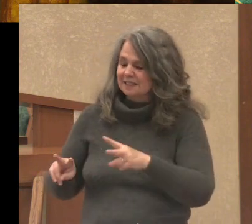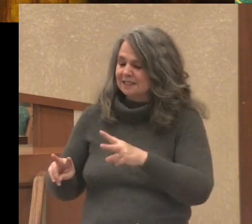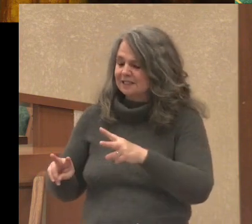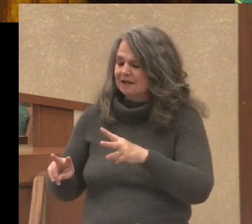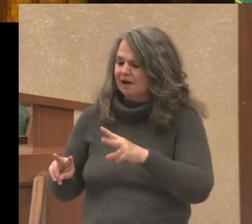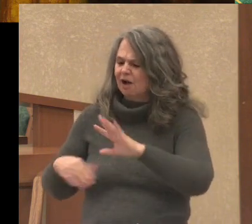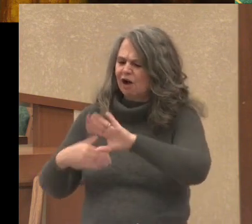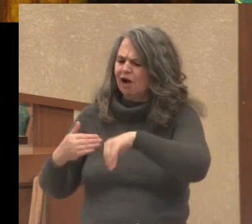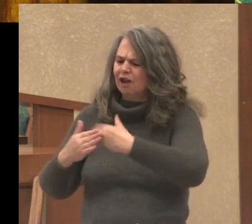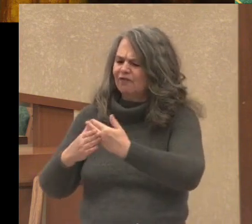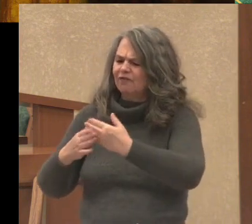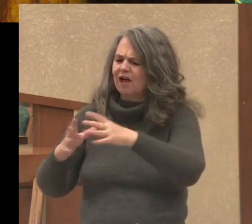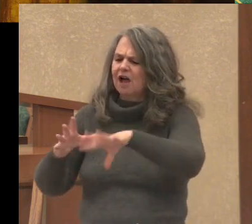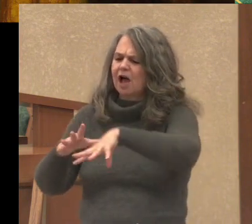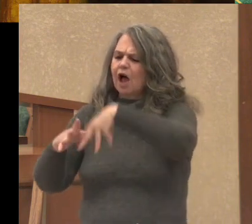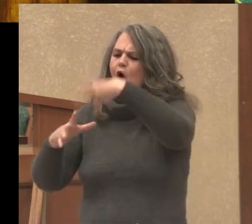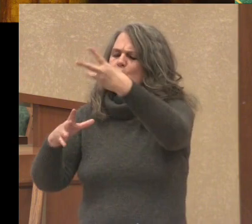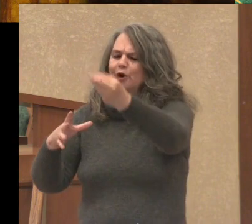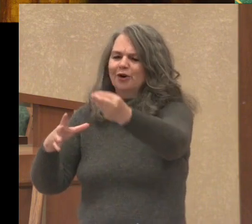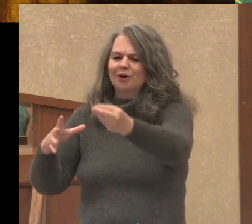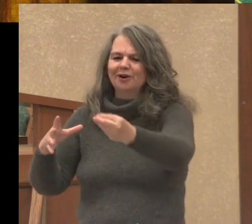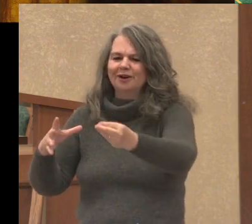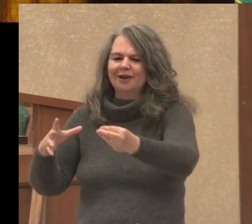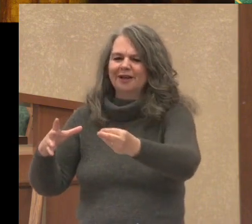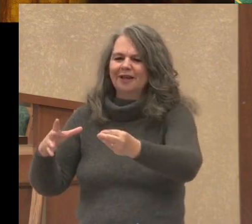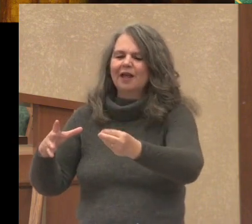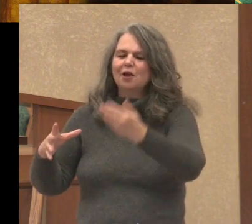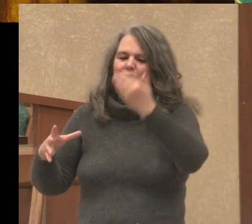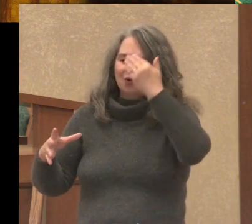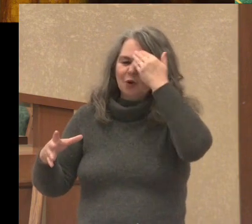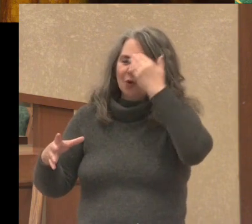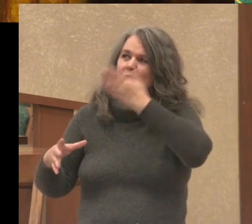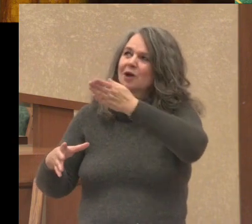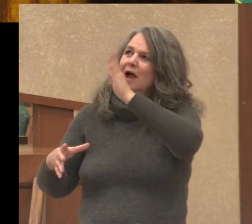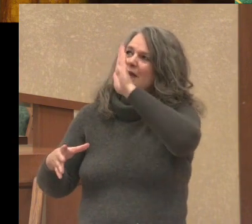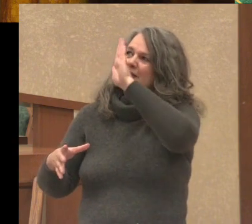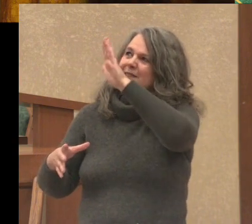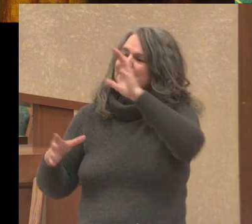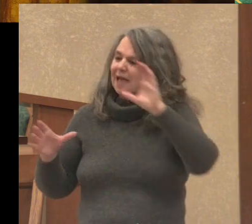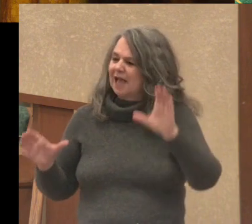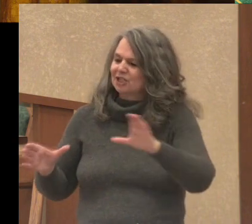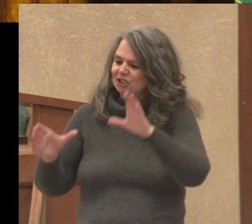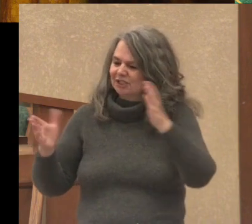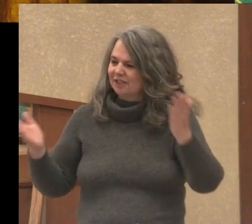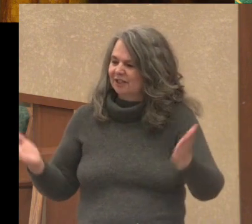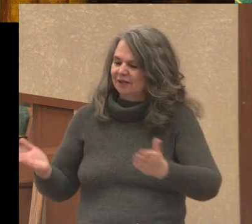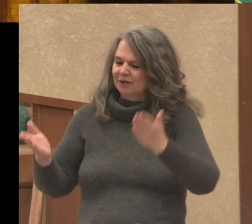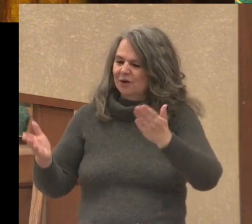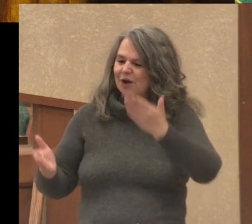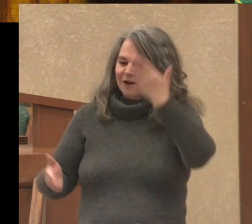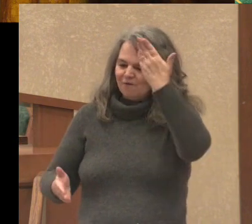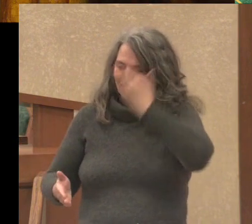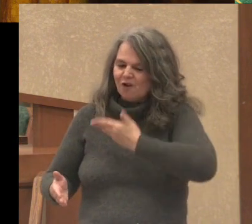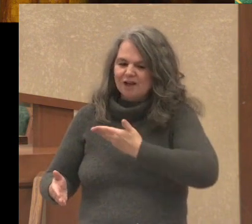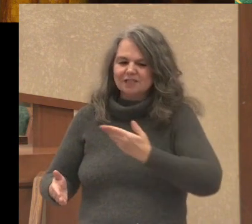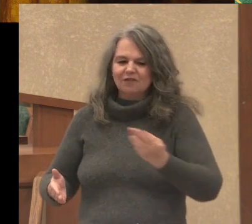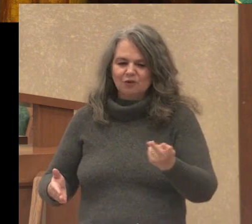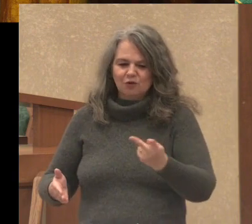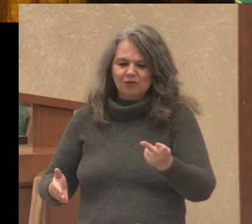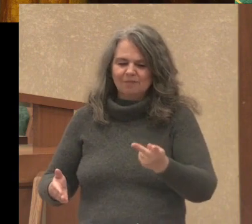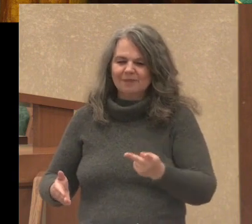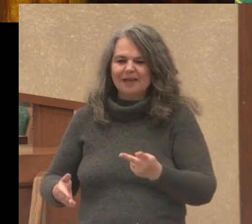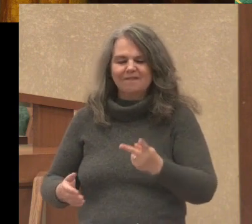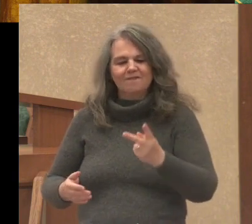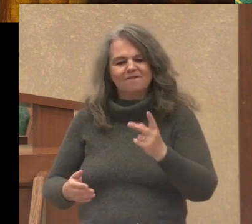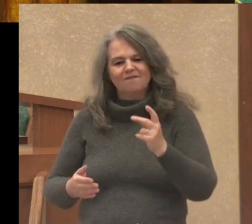and recognize God's action in human history right there in front of them at that